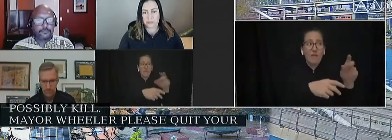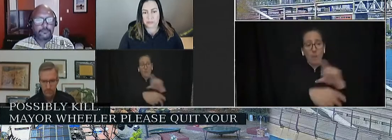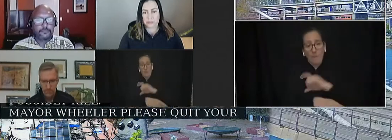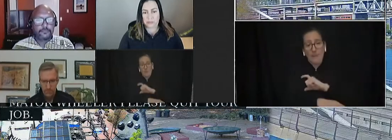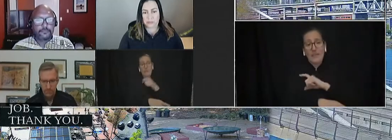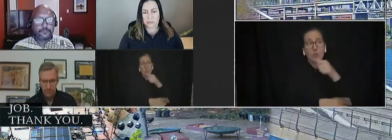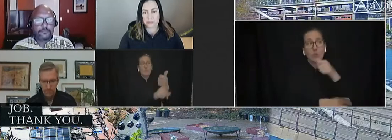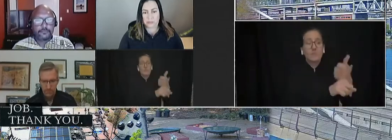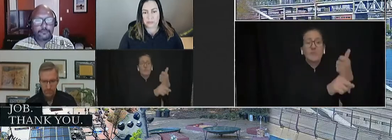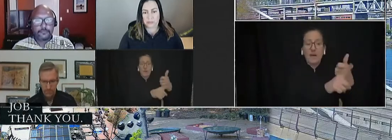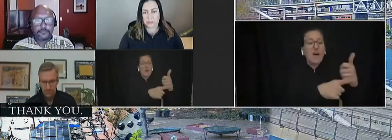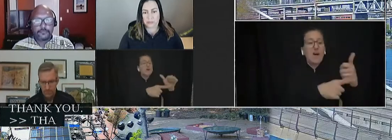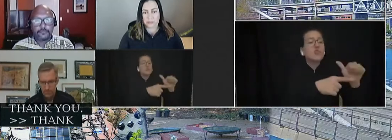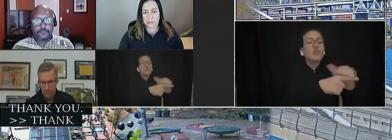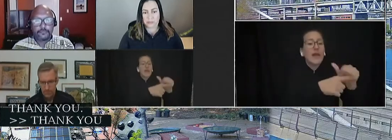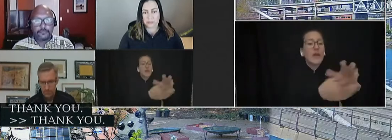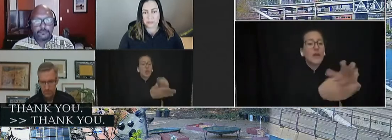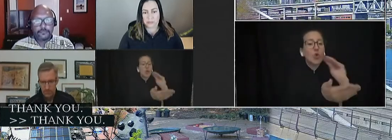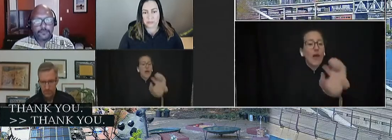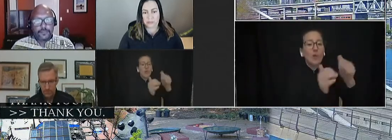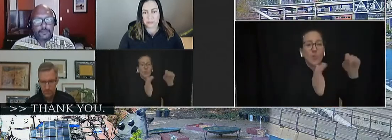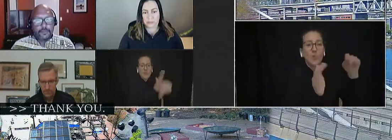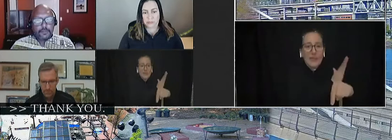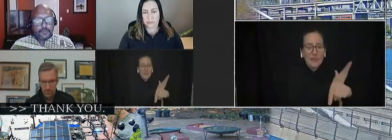Thank you. Next, we have Paxton.